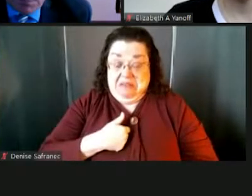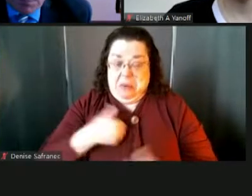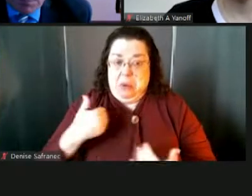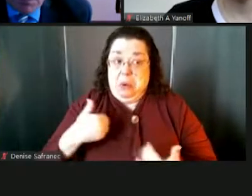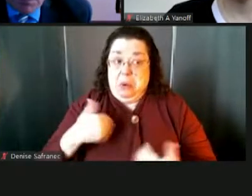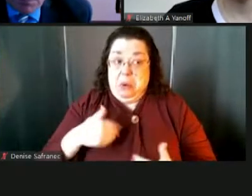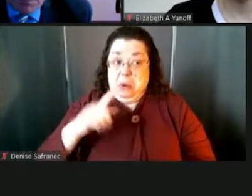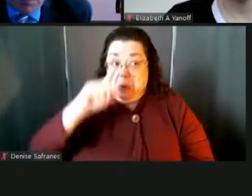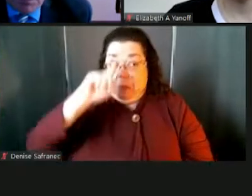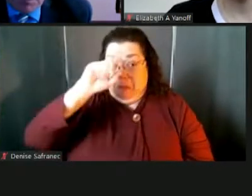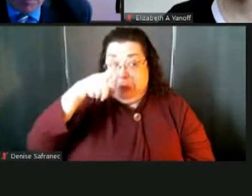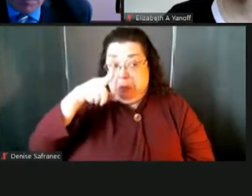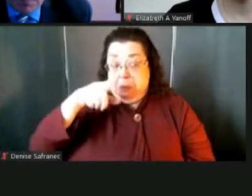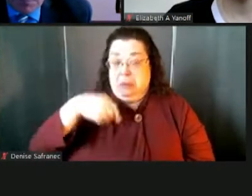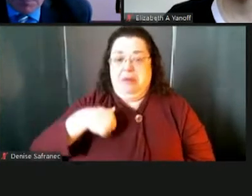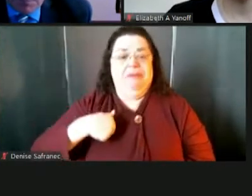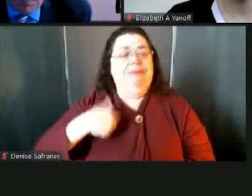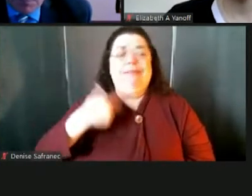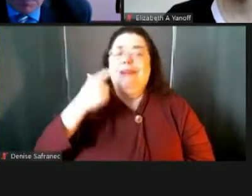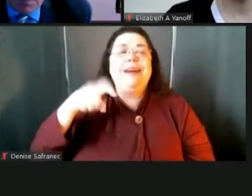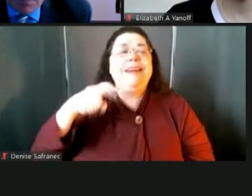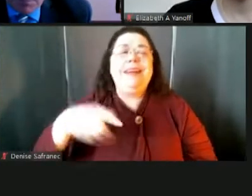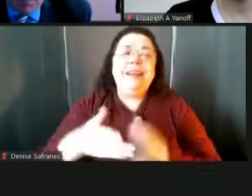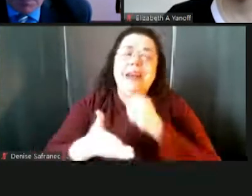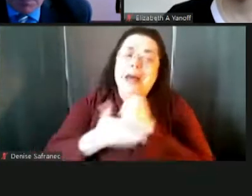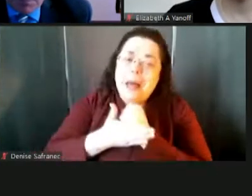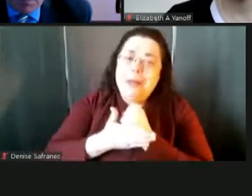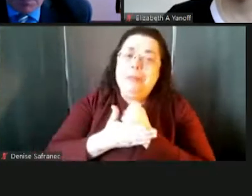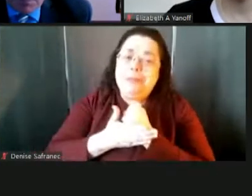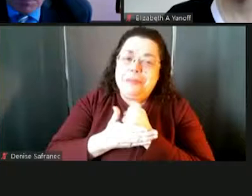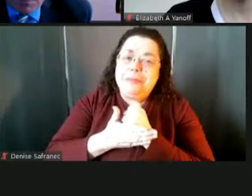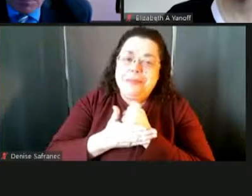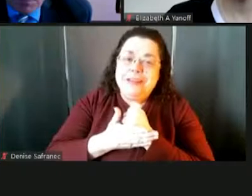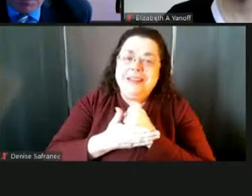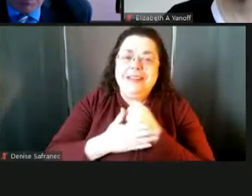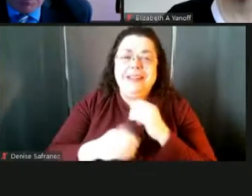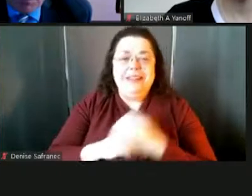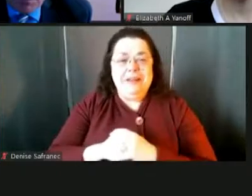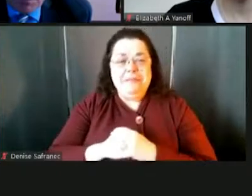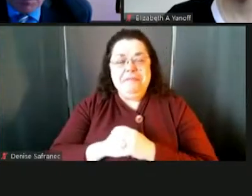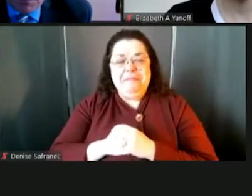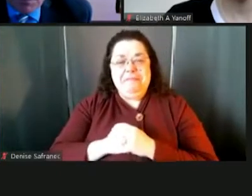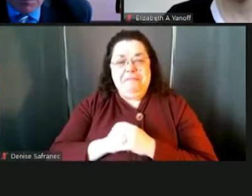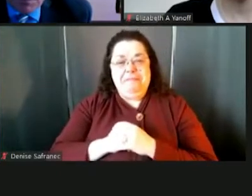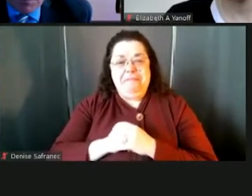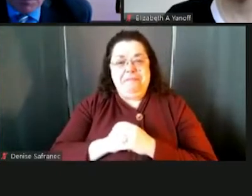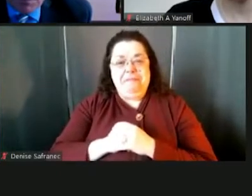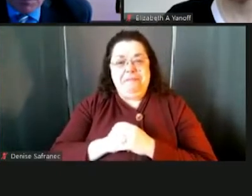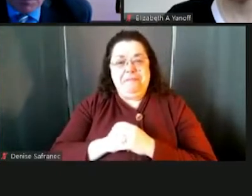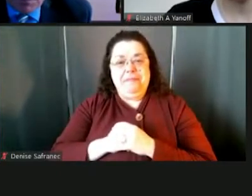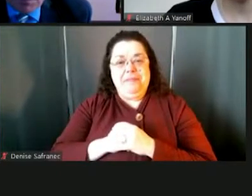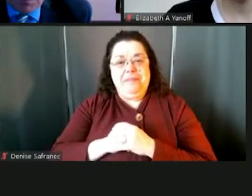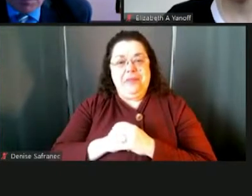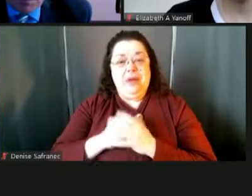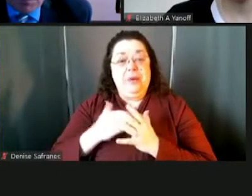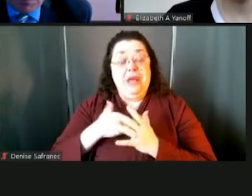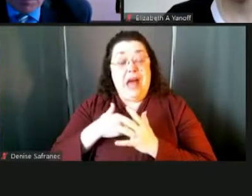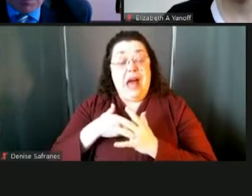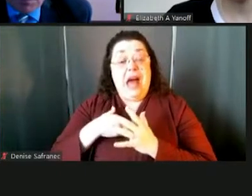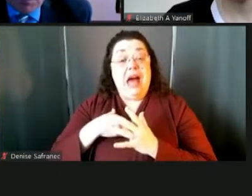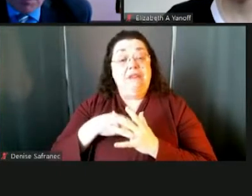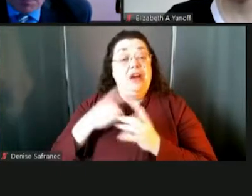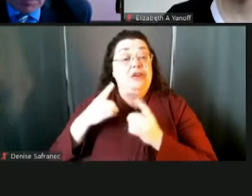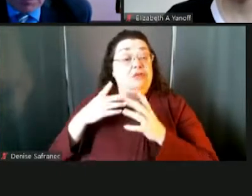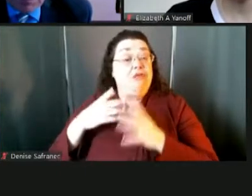but I have helped. I have a great executive assistant who gets me on meetings like this. Um, but we have a director of technology.